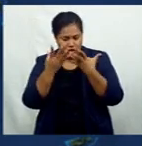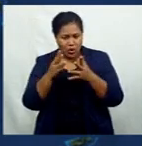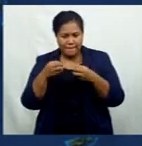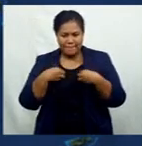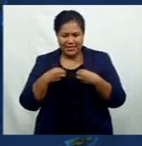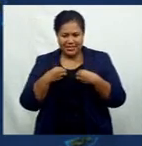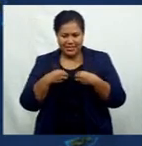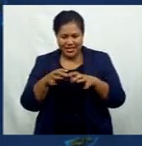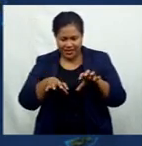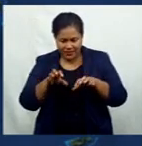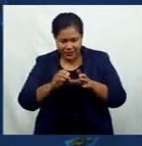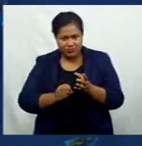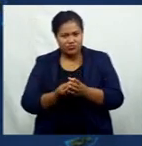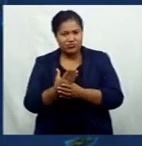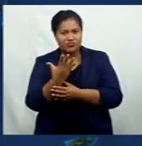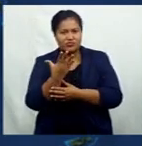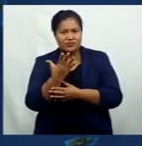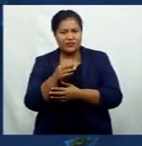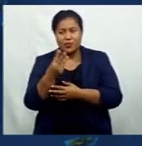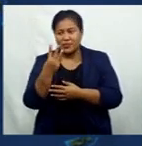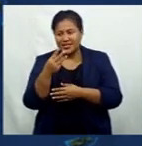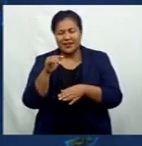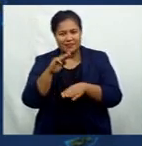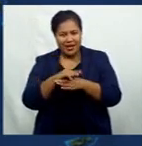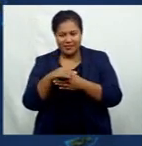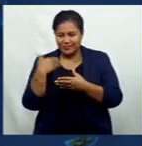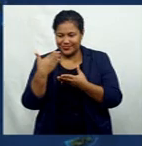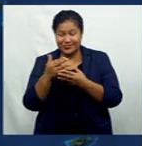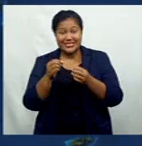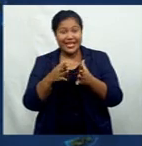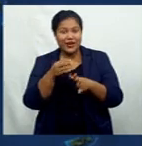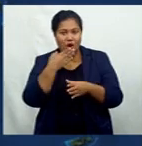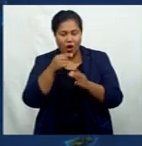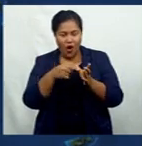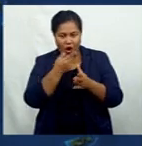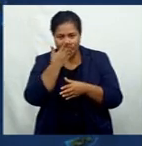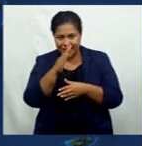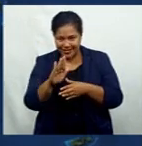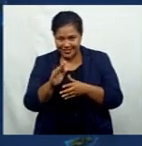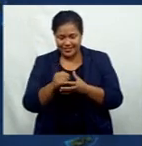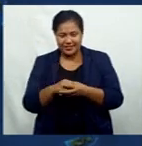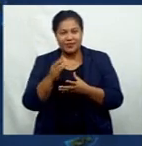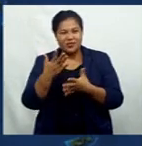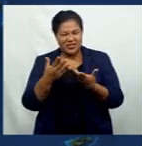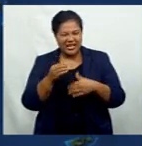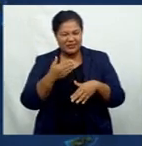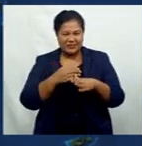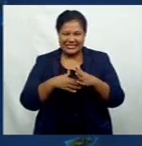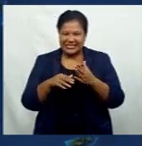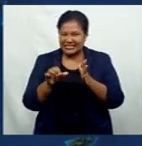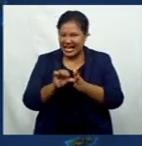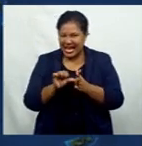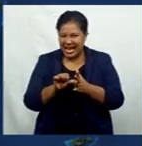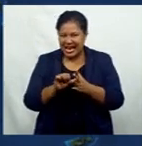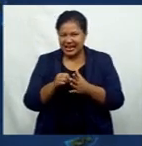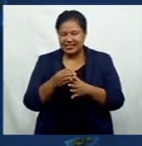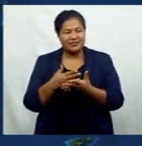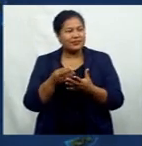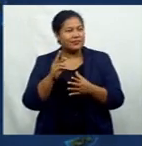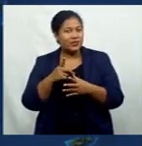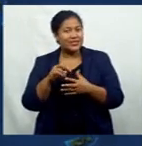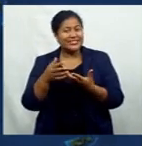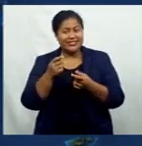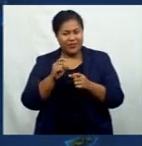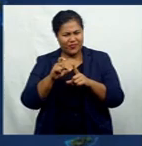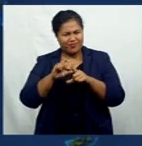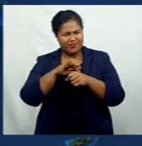growth slowed for a third straight month in August, as capacity constraints, supply shortages, and the rapidly spreading Delta